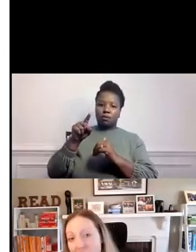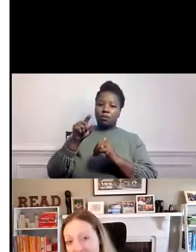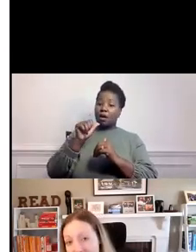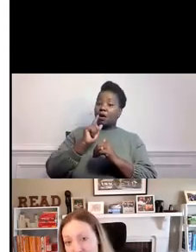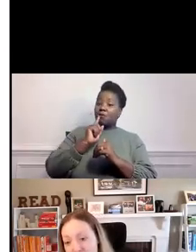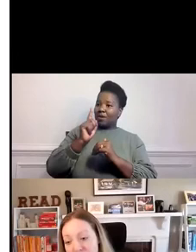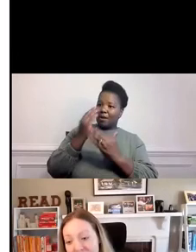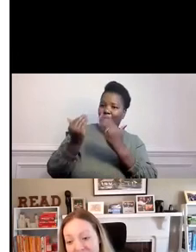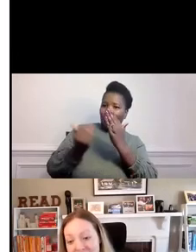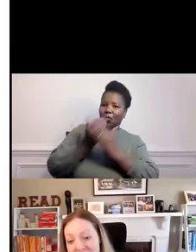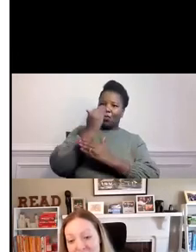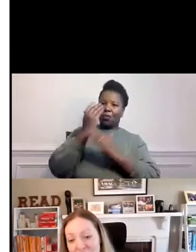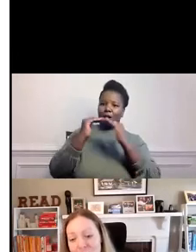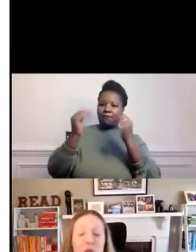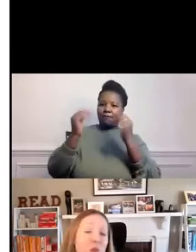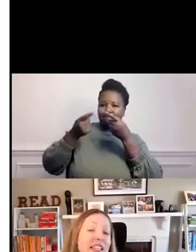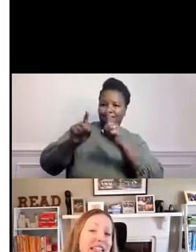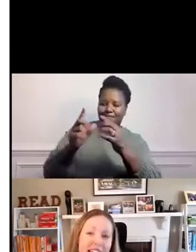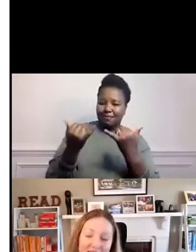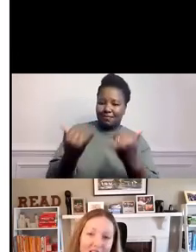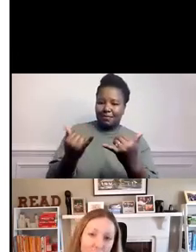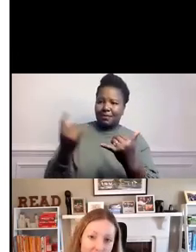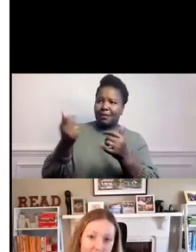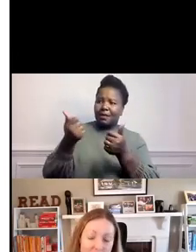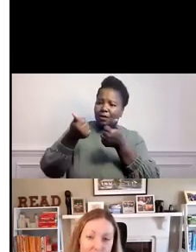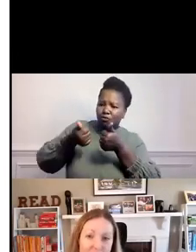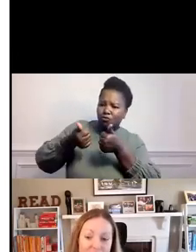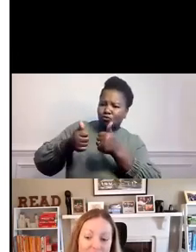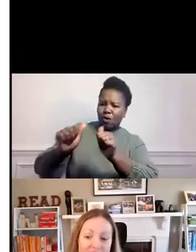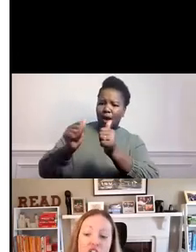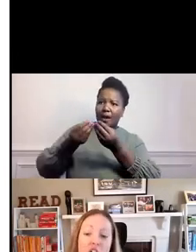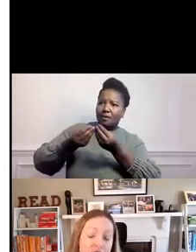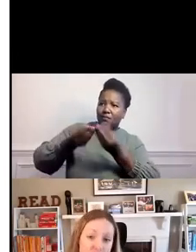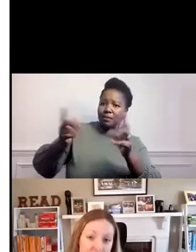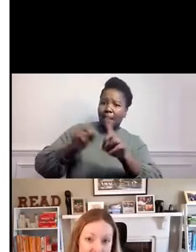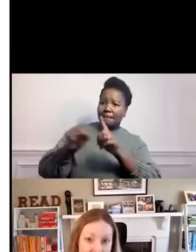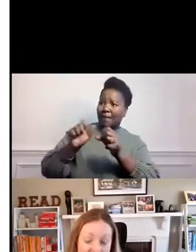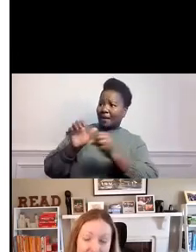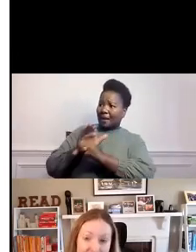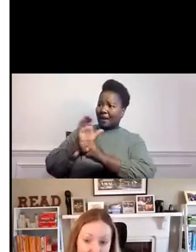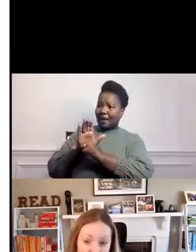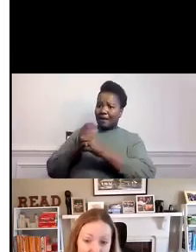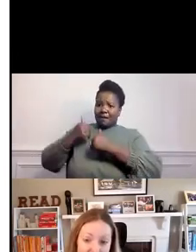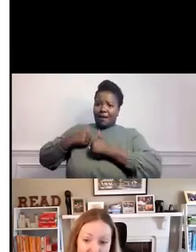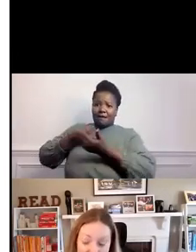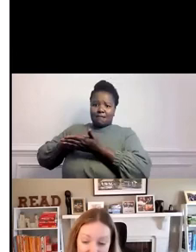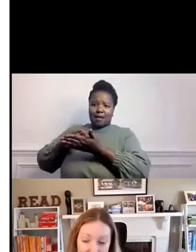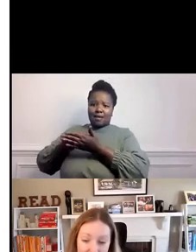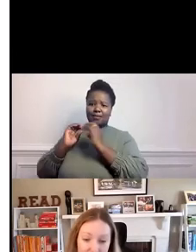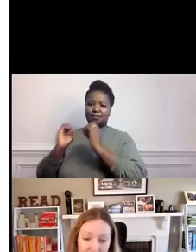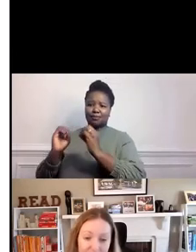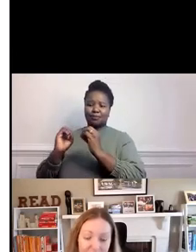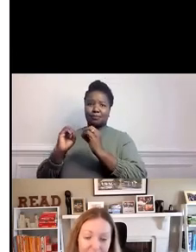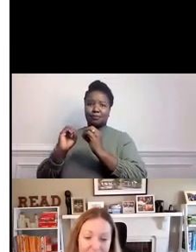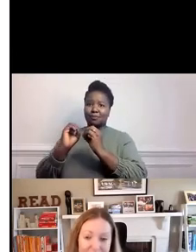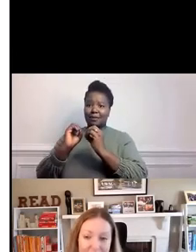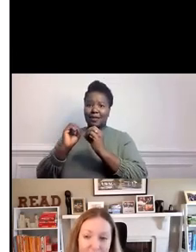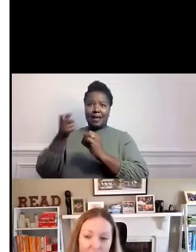They're trying to provide, but really ill-equipped to meet the astonishing needs that communities have.